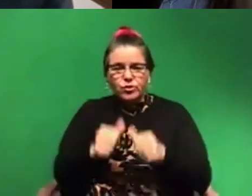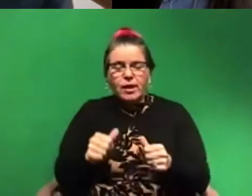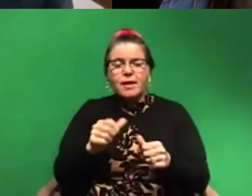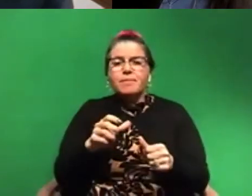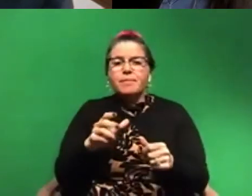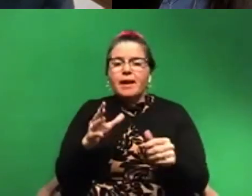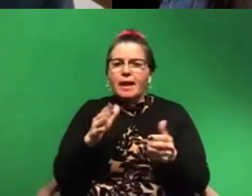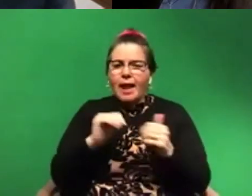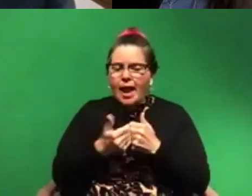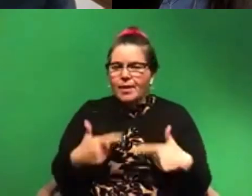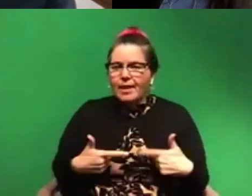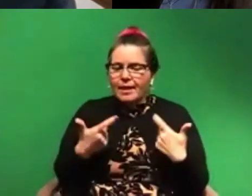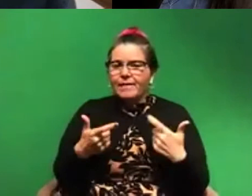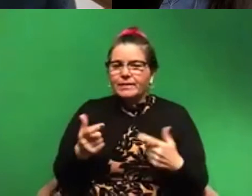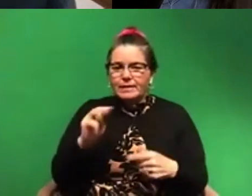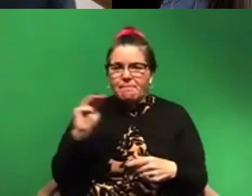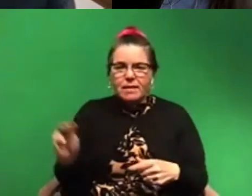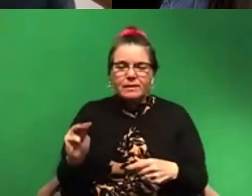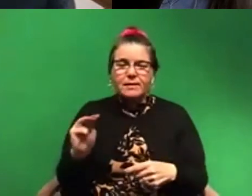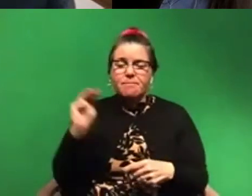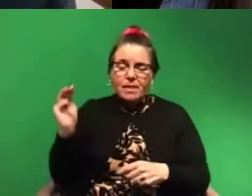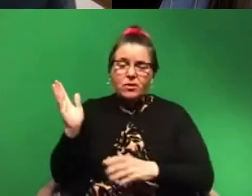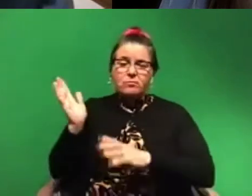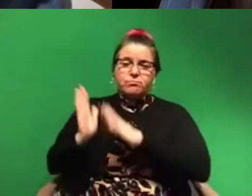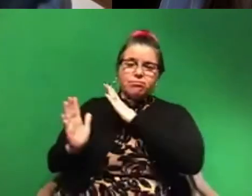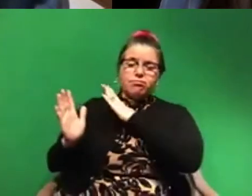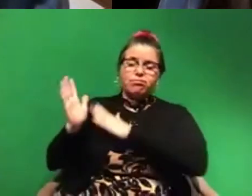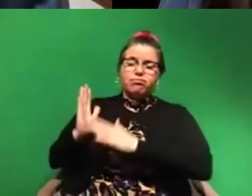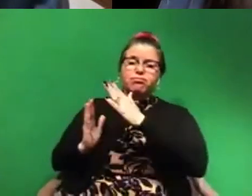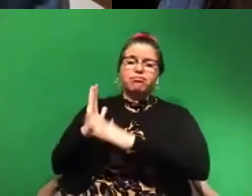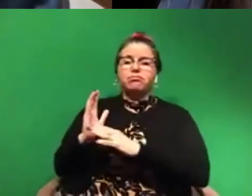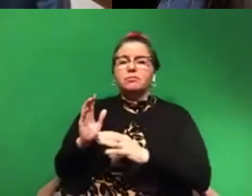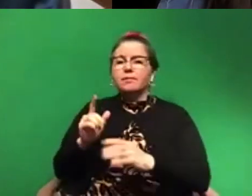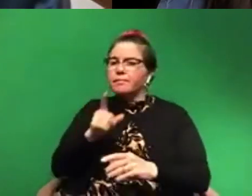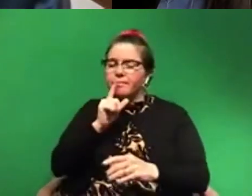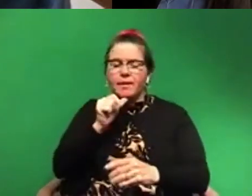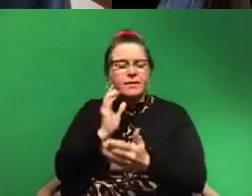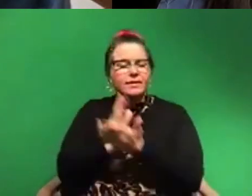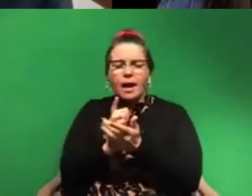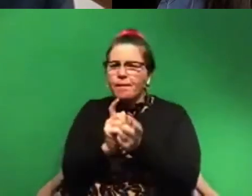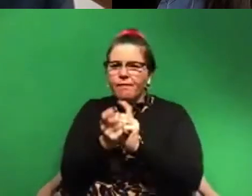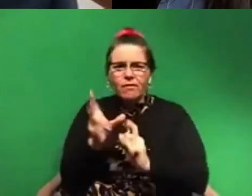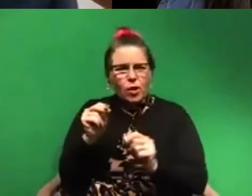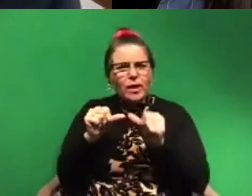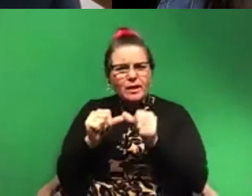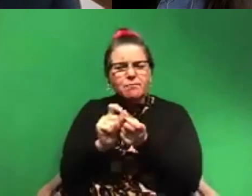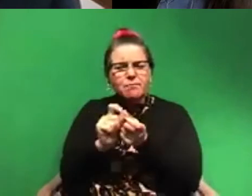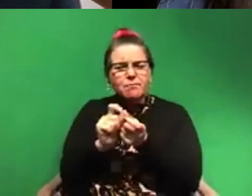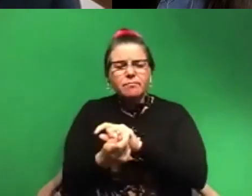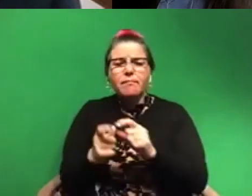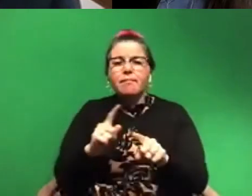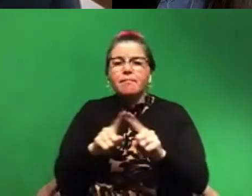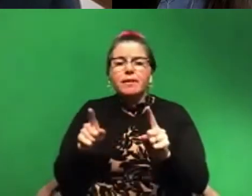millions and millions of years ago. It's not that they stopped evolving. Like all organisms, they continue to evolve, but they haven't